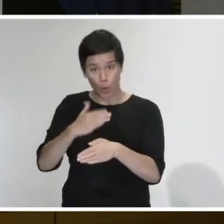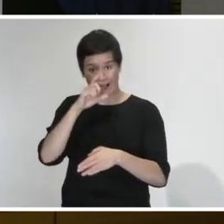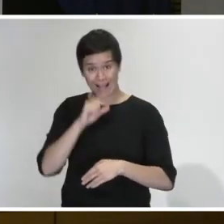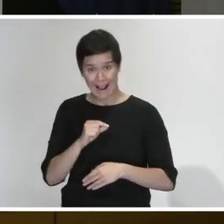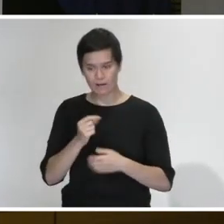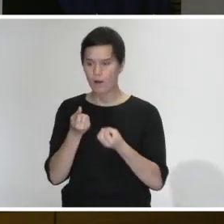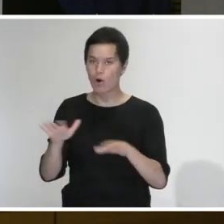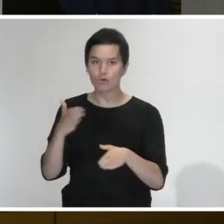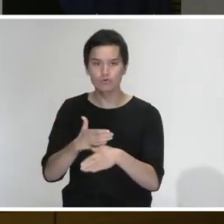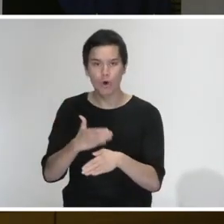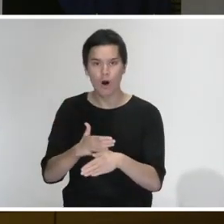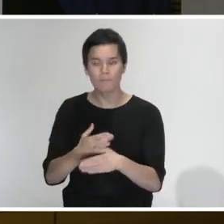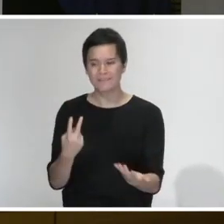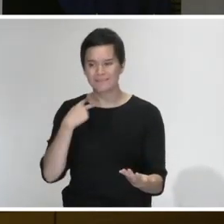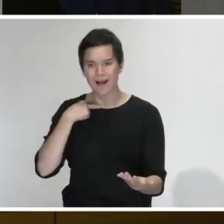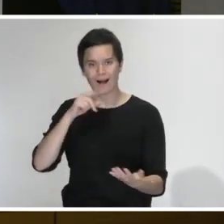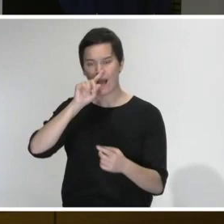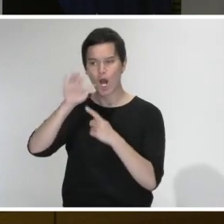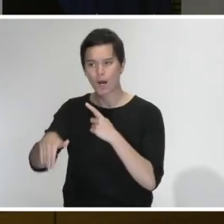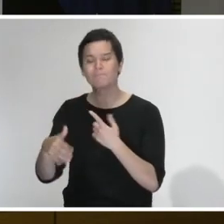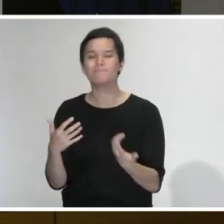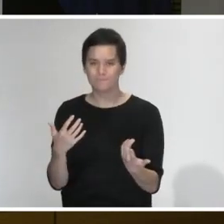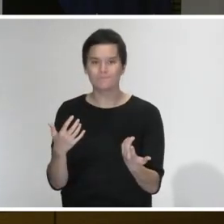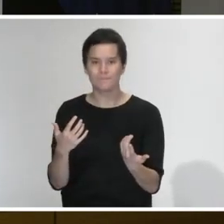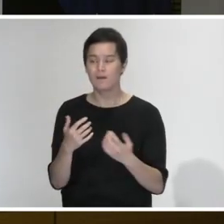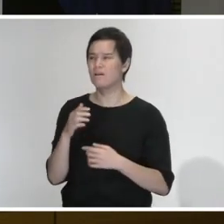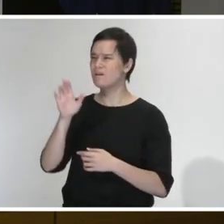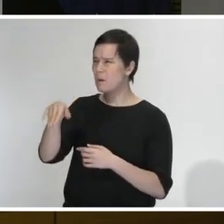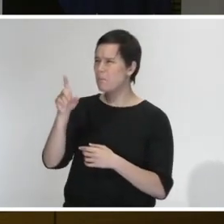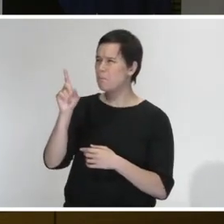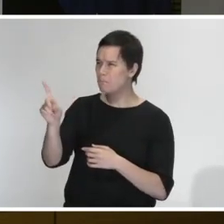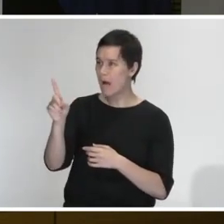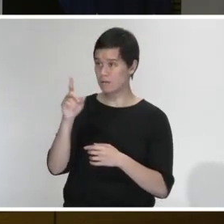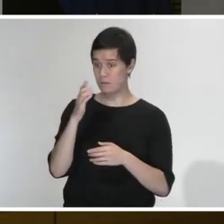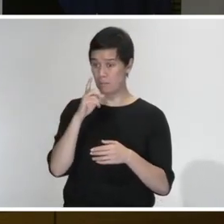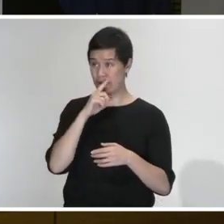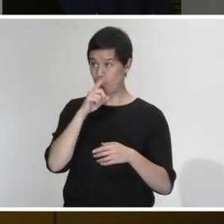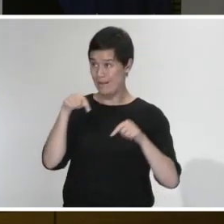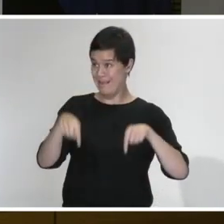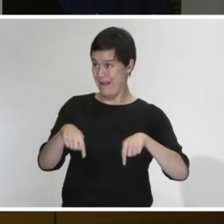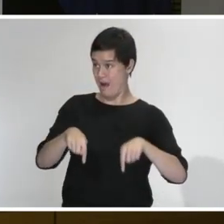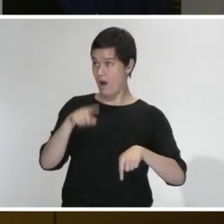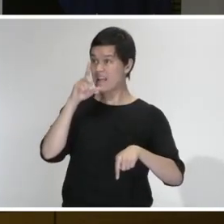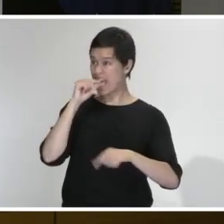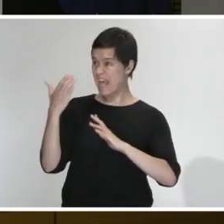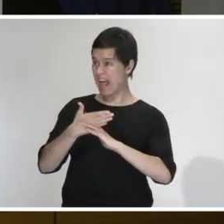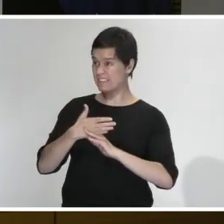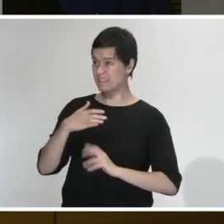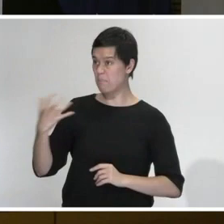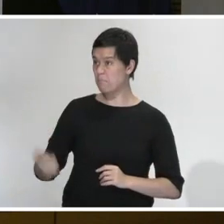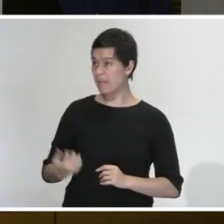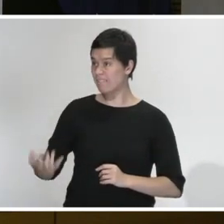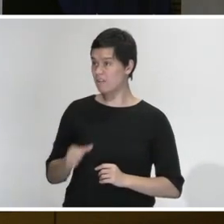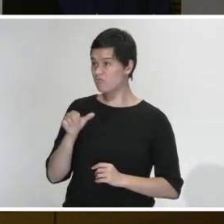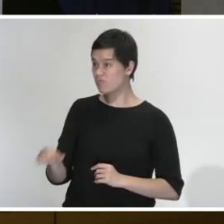that is, of course, a problem that we need to be involved in working through. They are eligible, aren't they, for benefit support? They do not